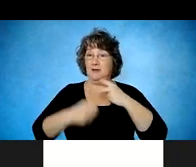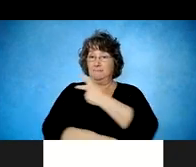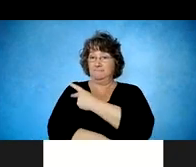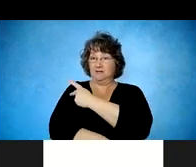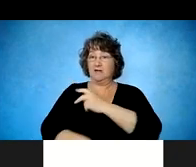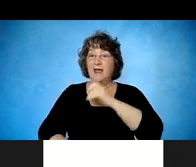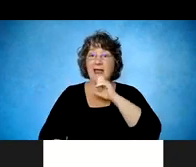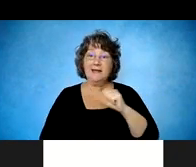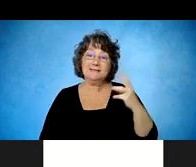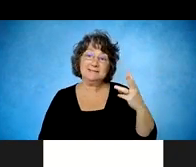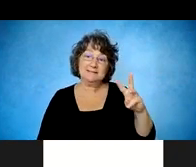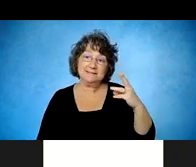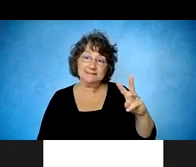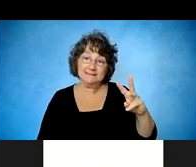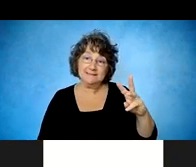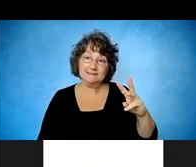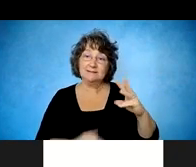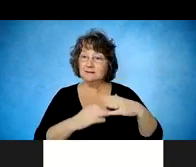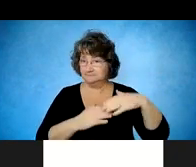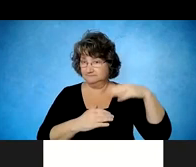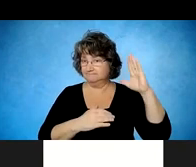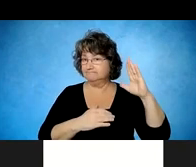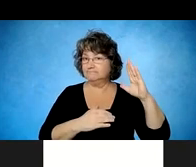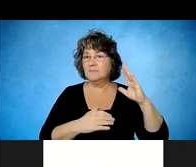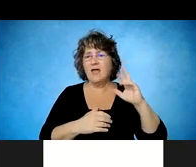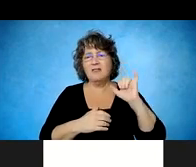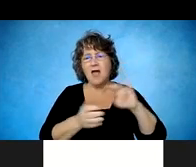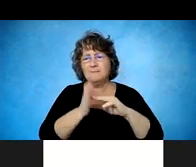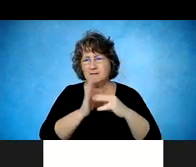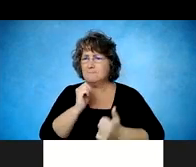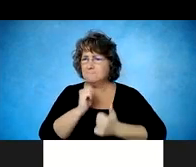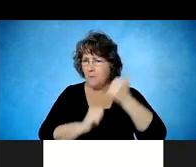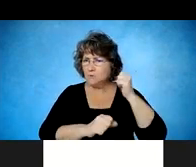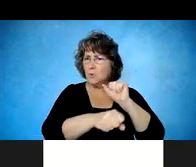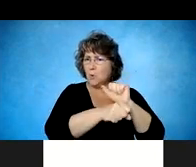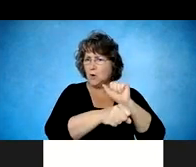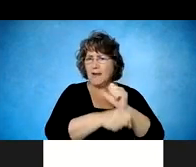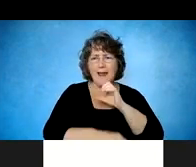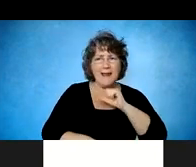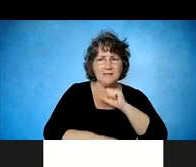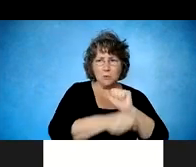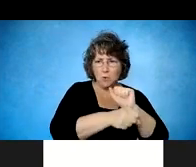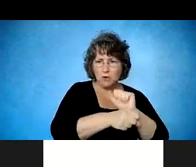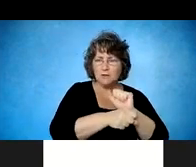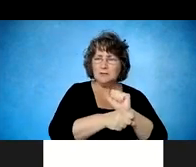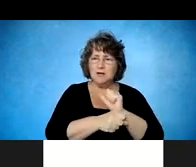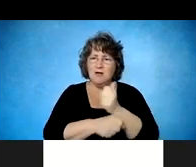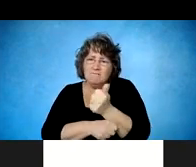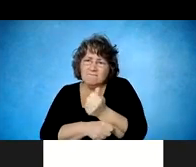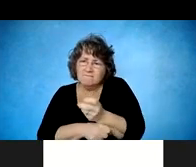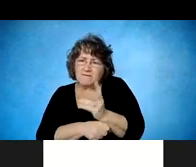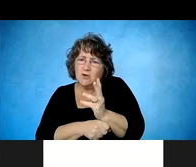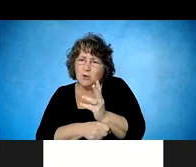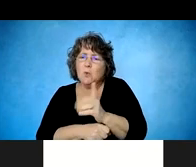reason, the majority of our patients are of working age. And therefore we have a much smaller group of individuals with goals to return to education.